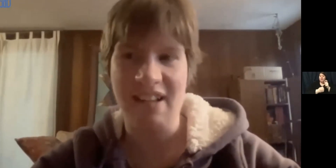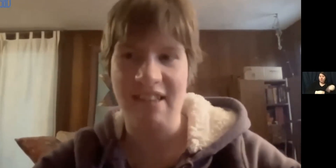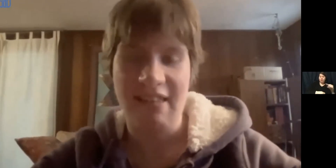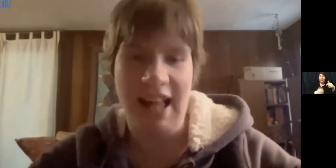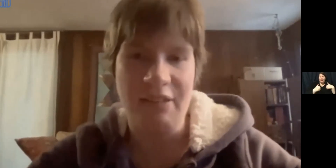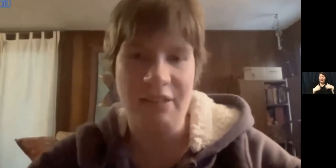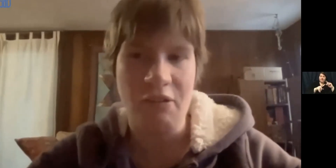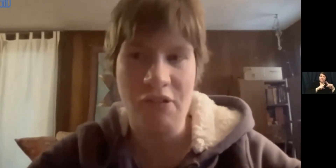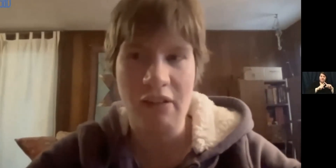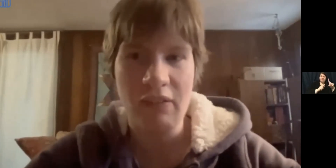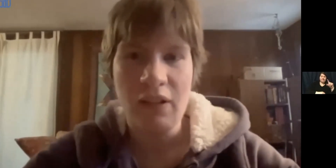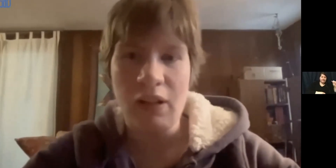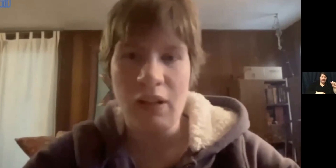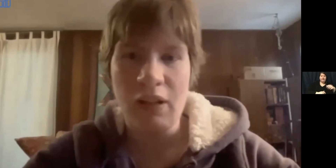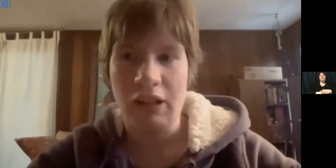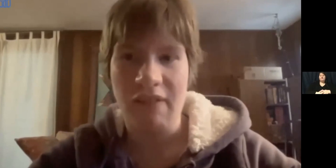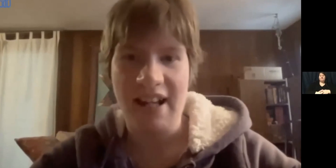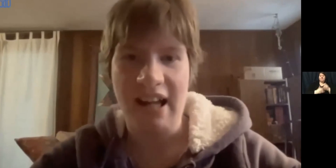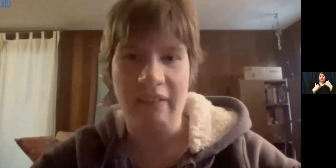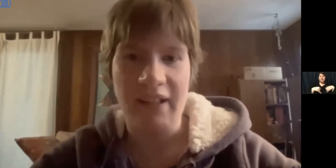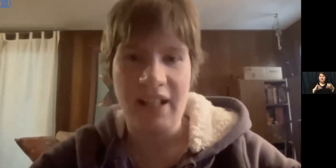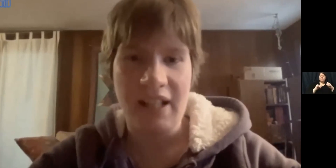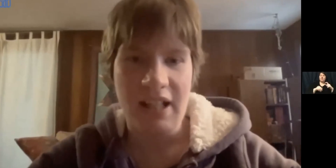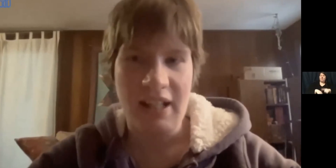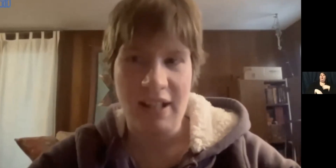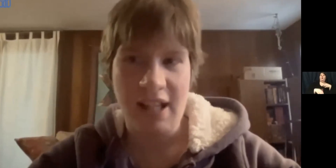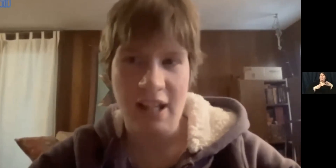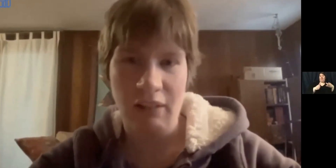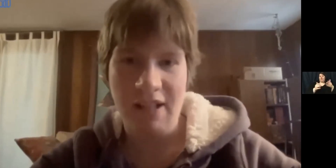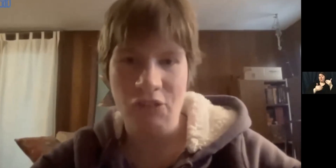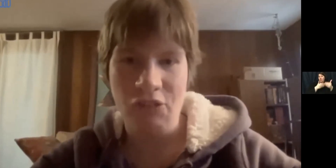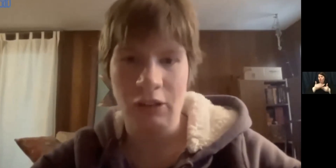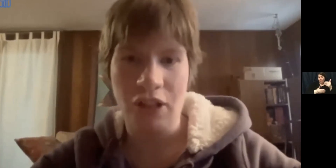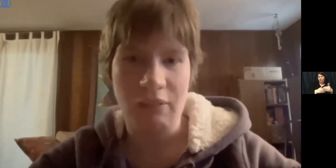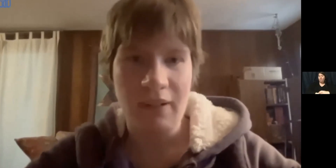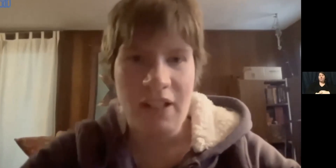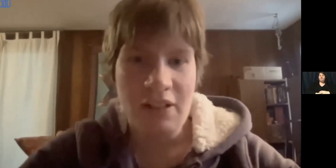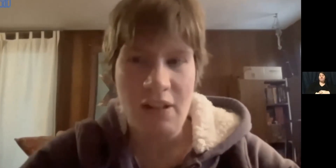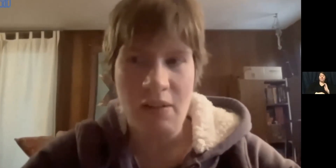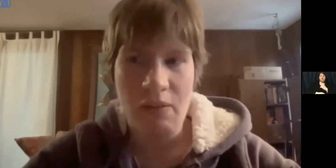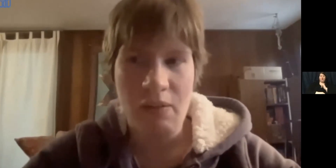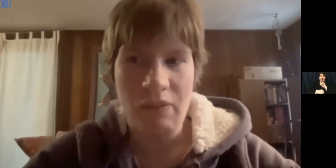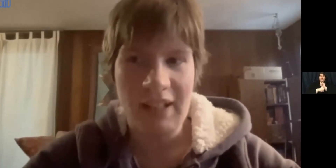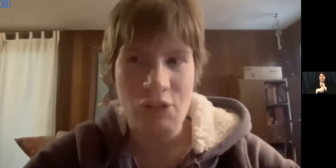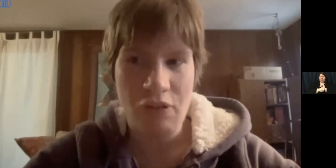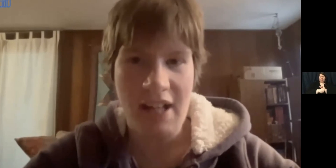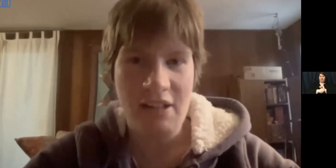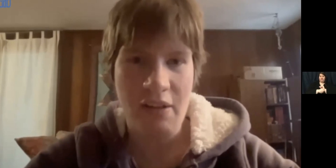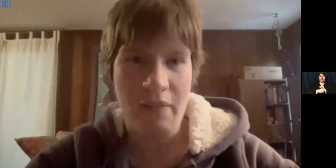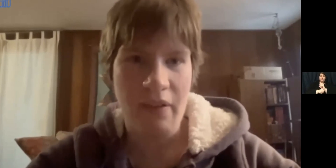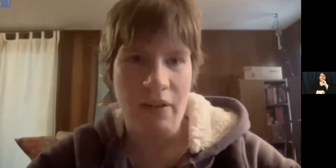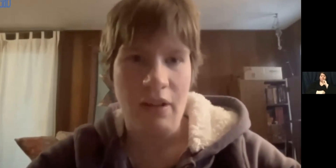disabilities, that there's still a long way to go. So, and, um, um, it's hard job to really